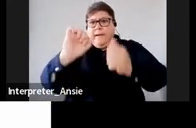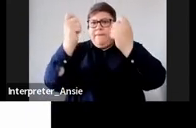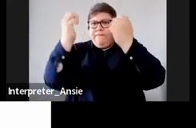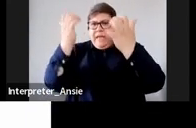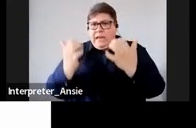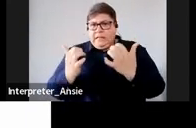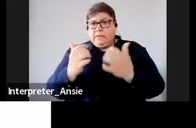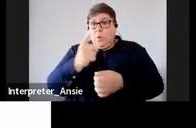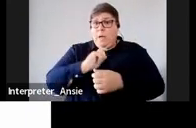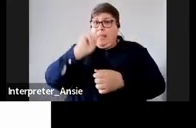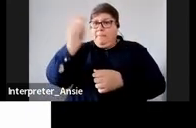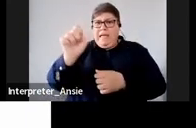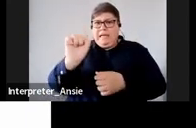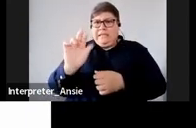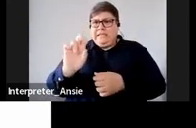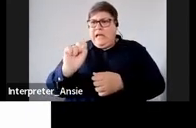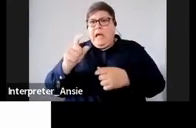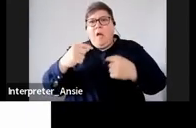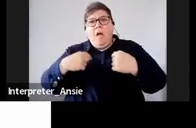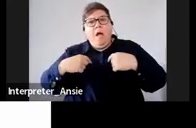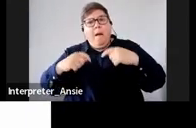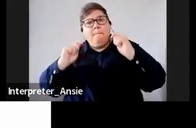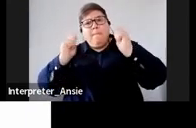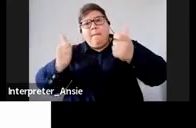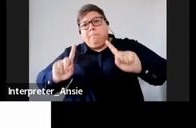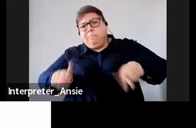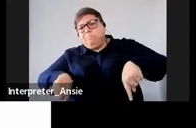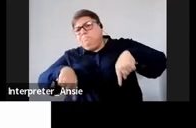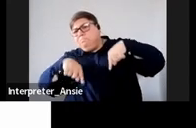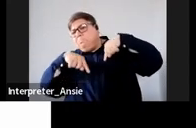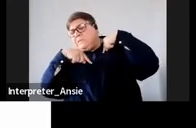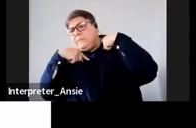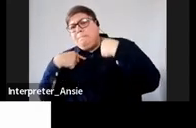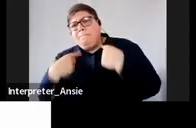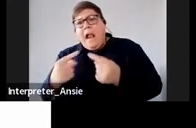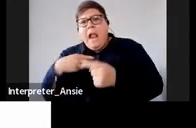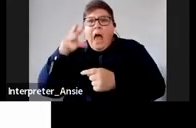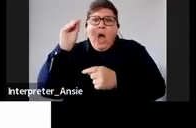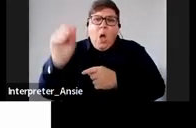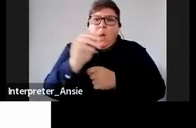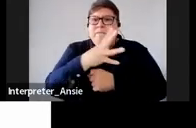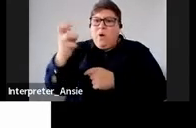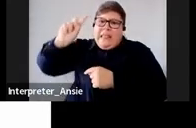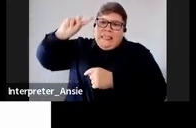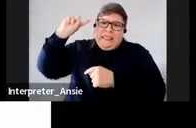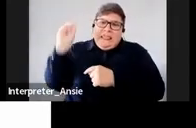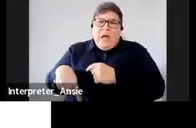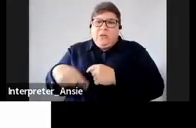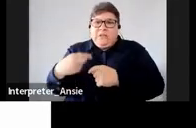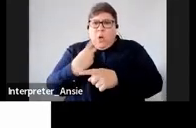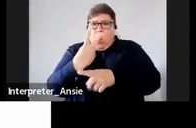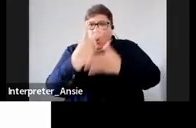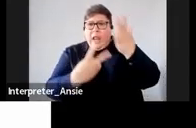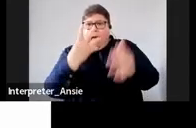sales you are not in a position to pay sales maybe you only have $270